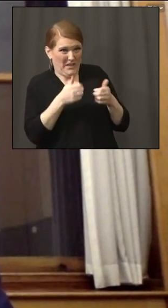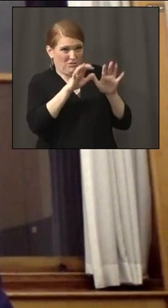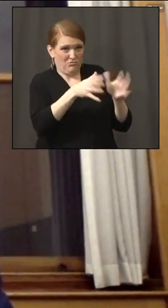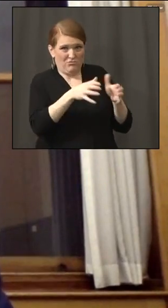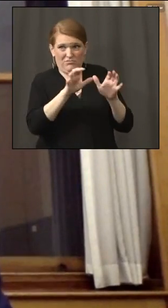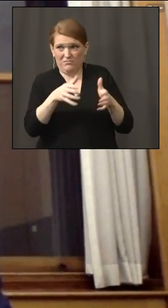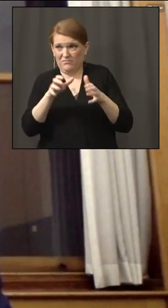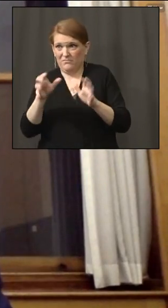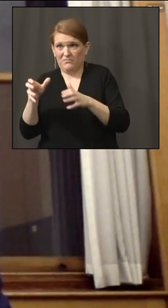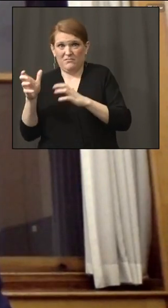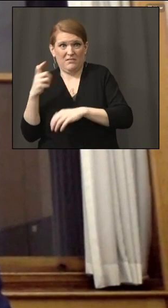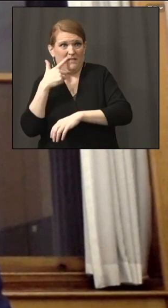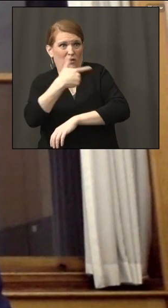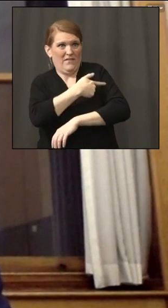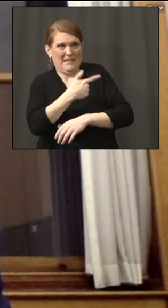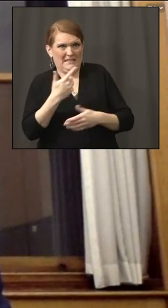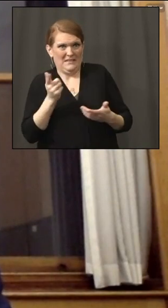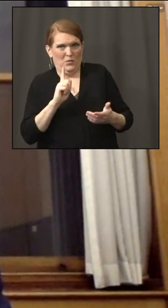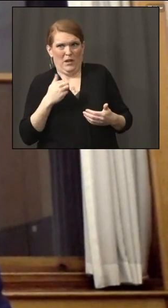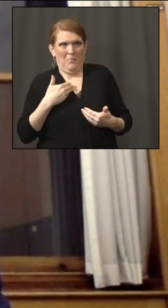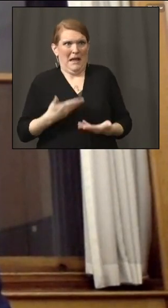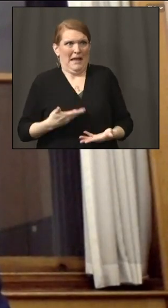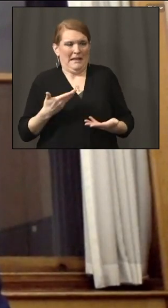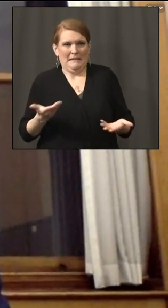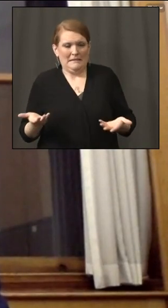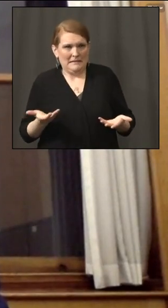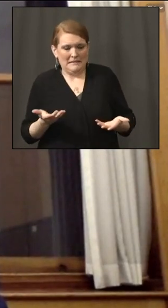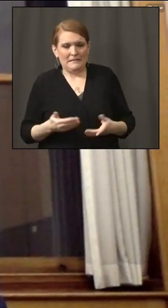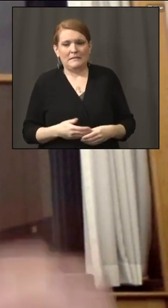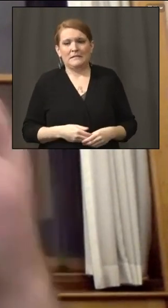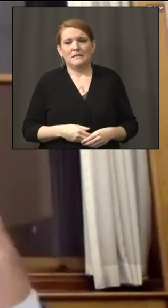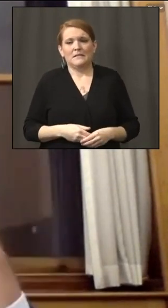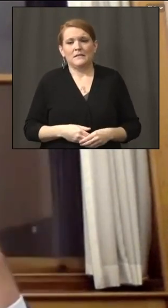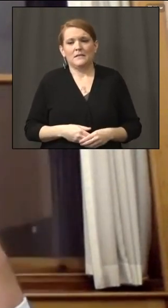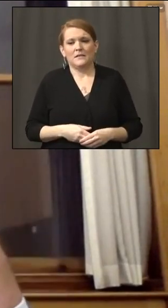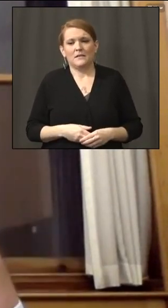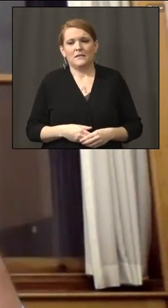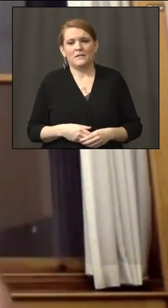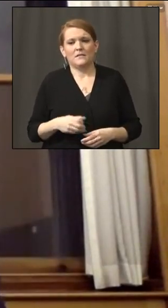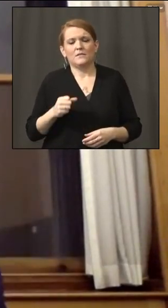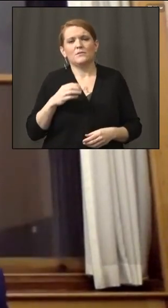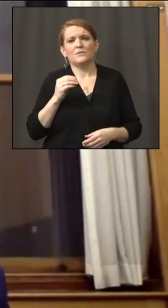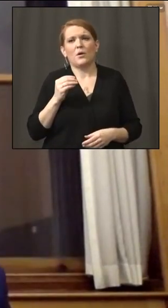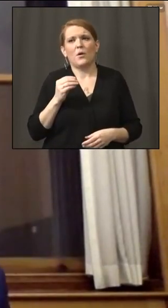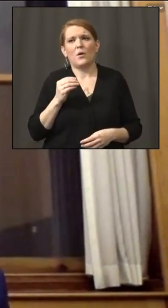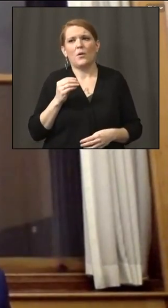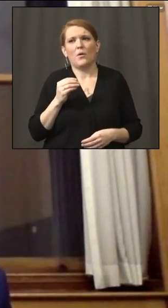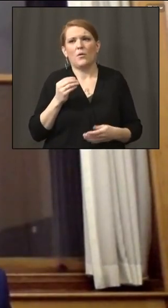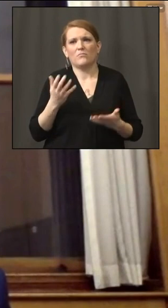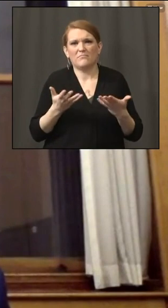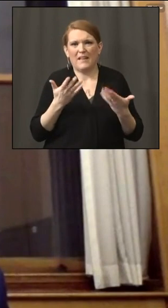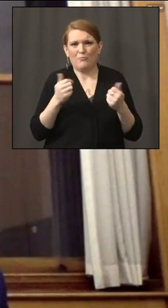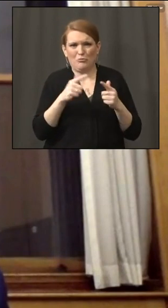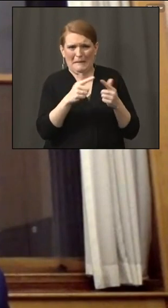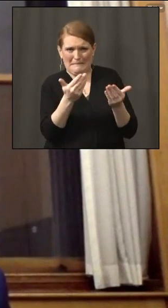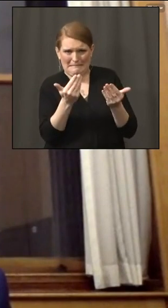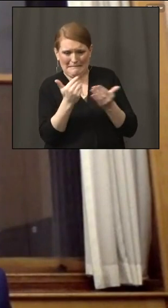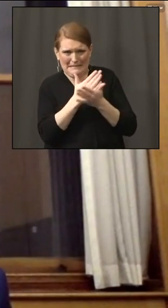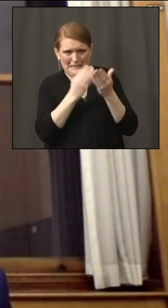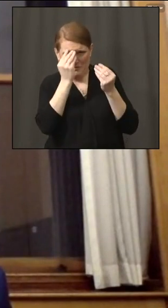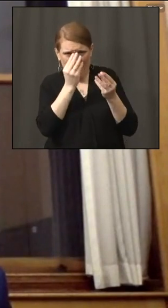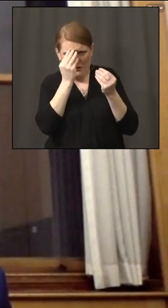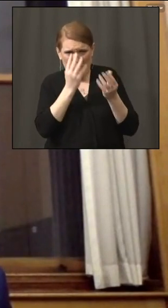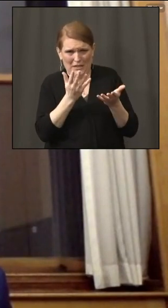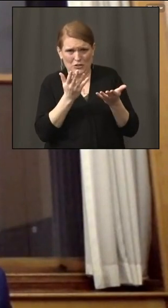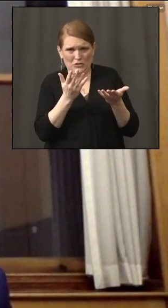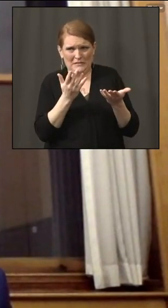phases. And I guess I'm looking to know what what should we tell them as the authority to go